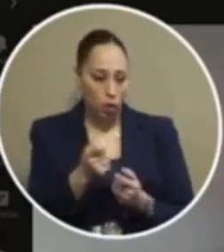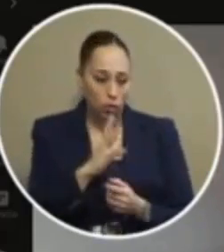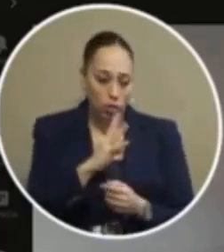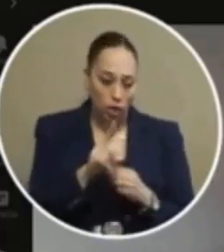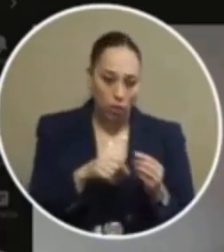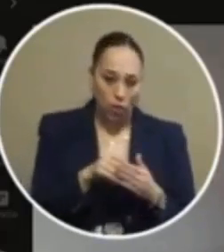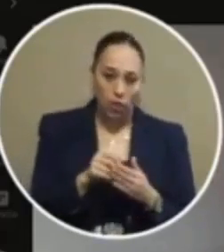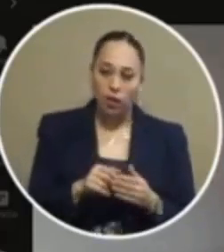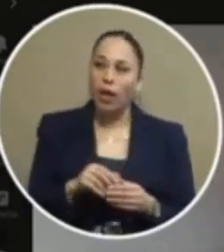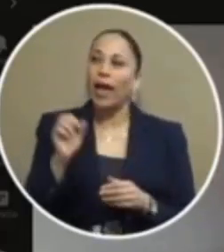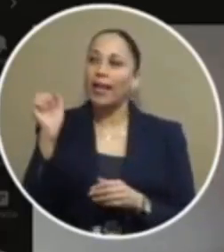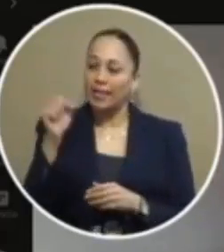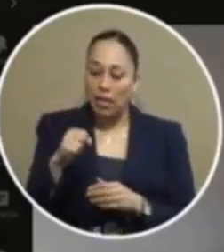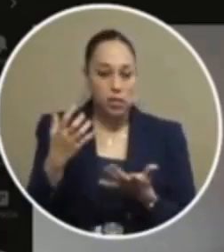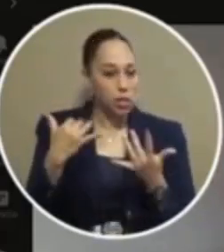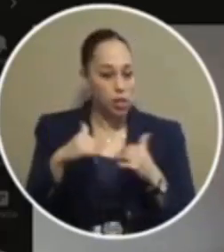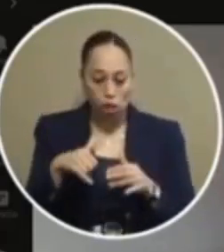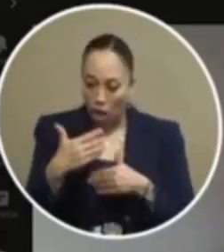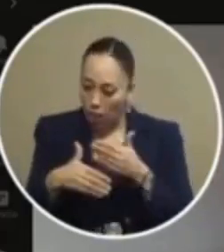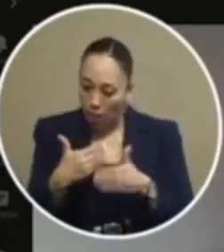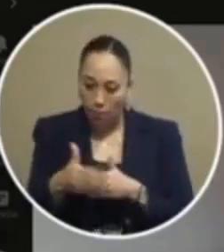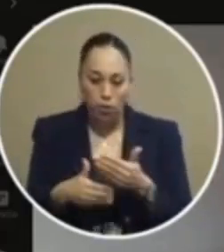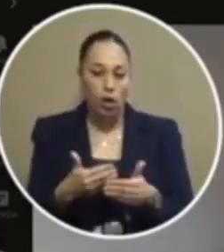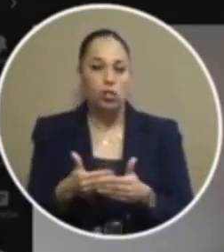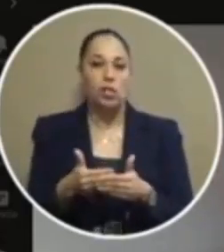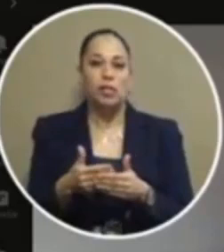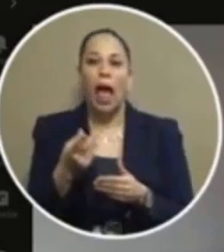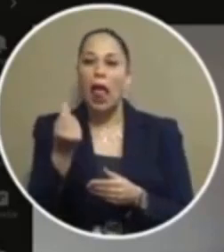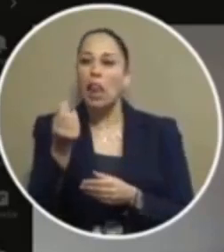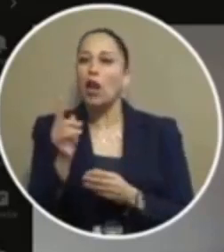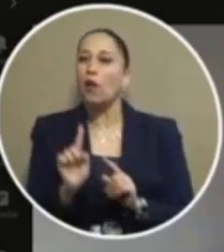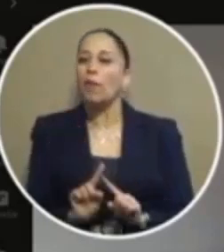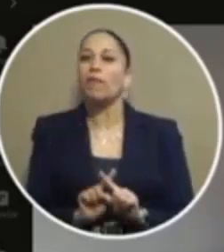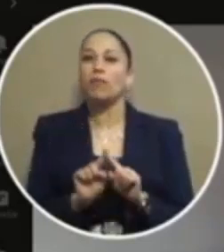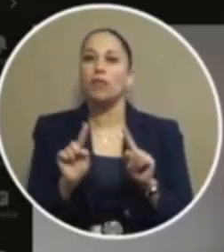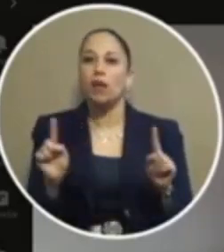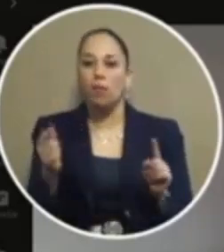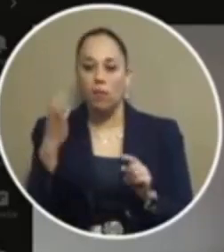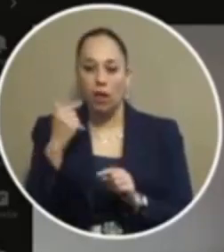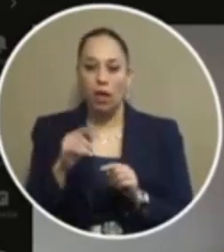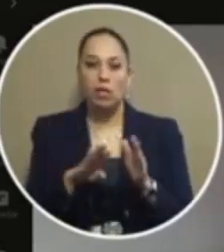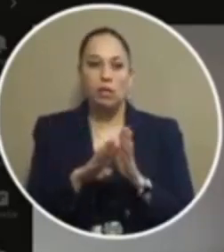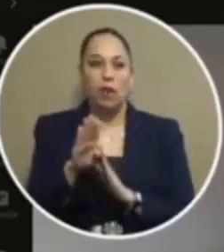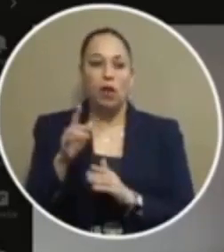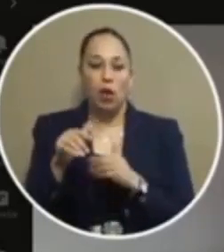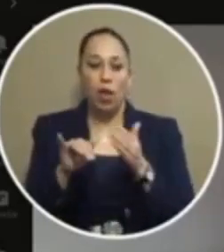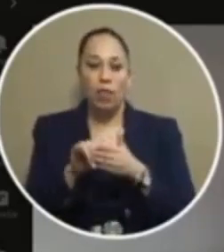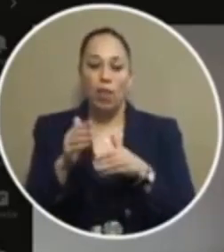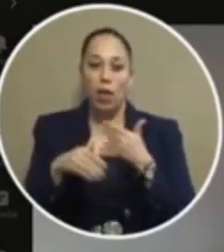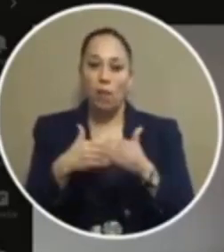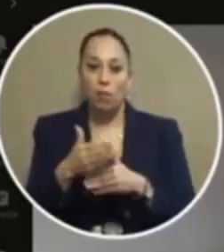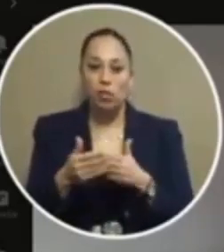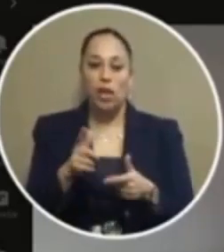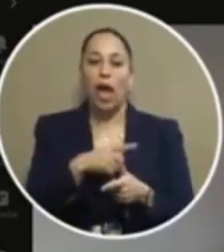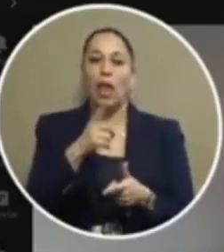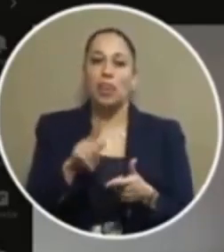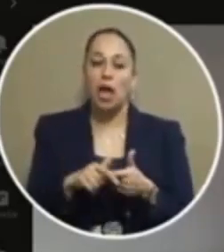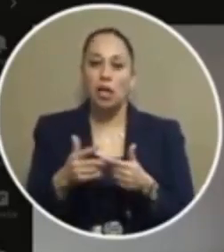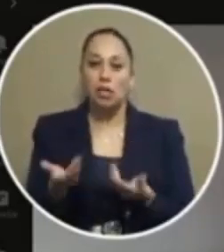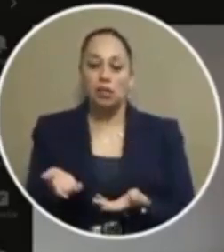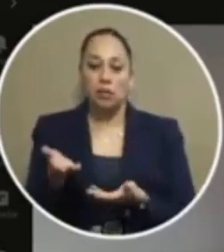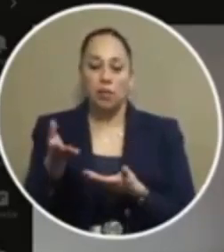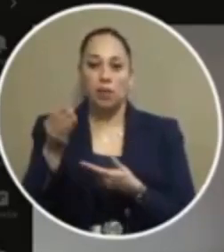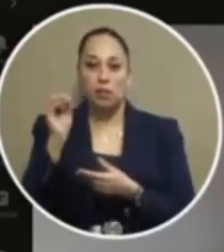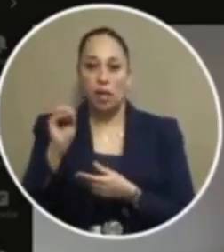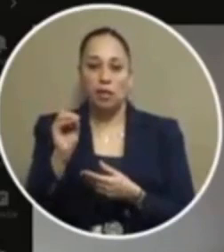judge morales it's still a process that is a little bit different because it goes through a detective process and then it's presented the